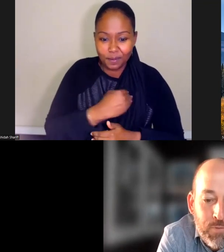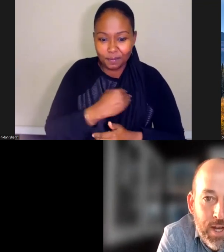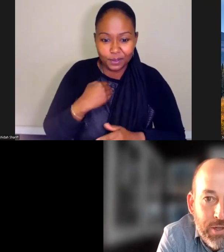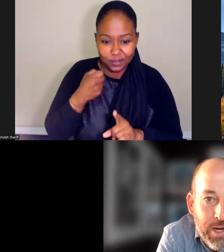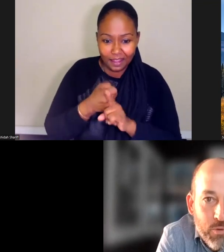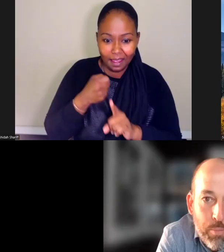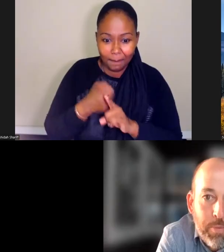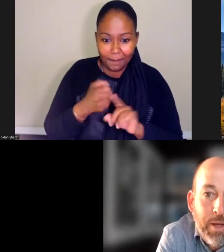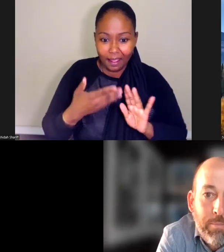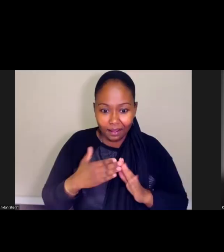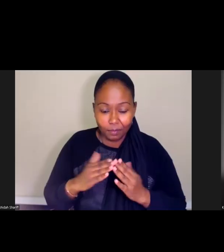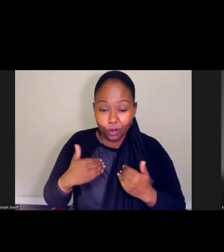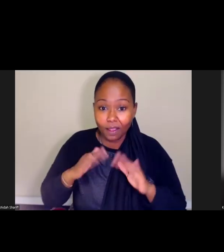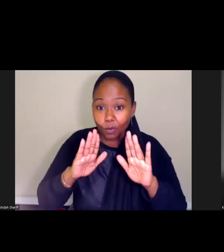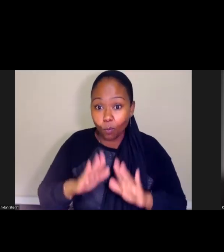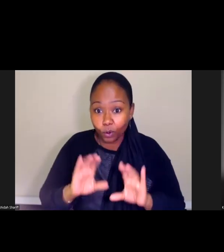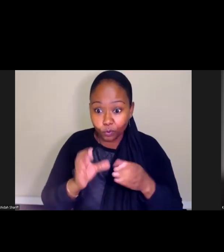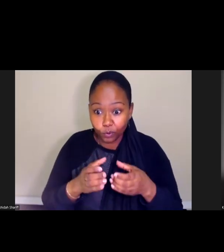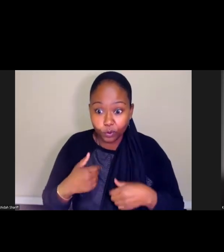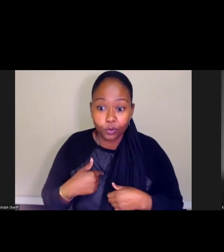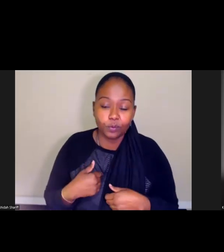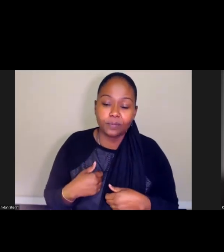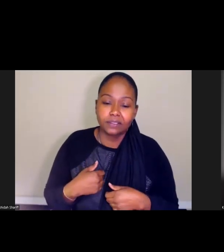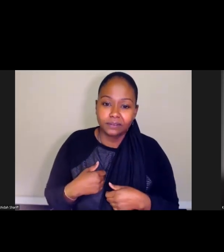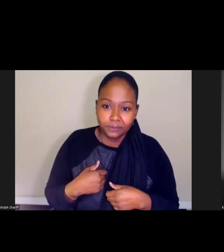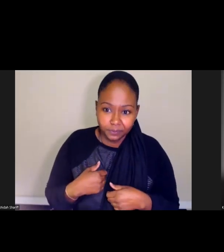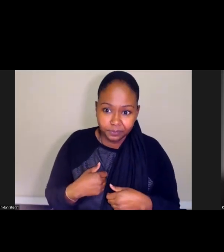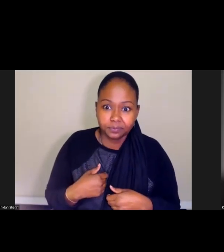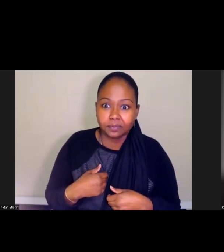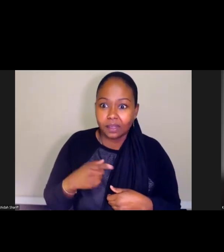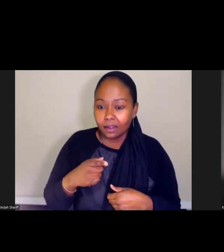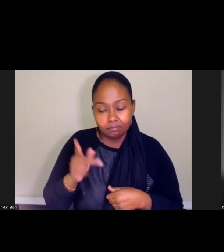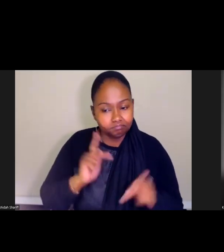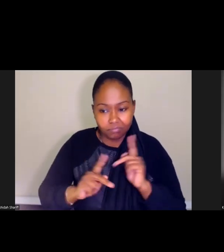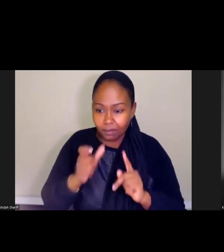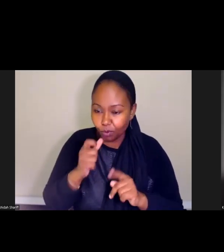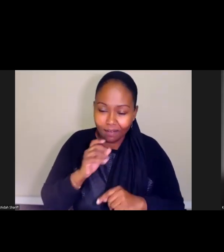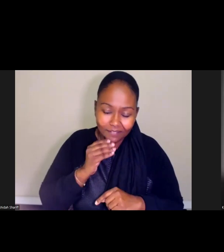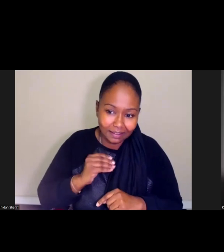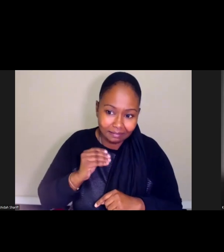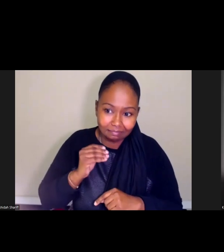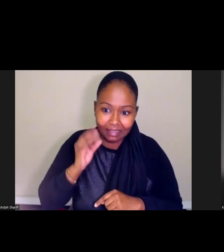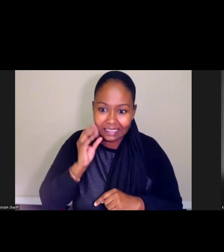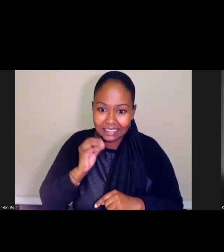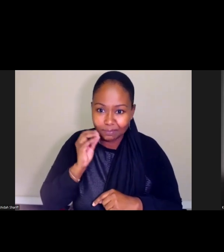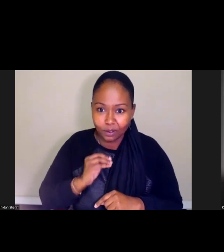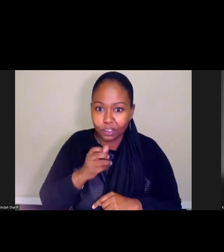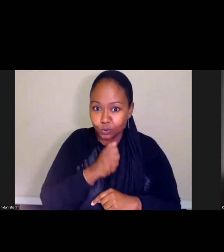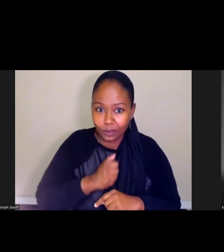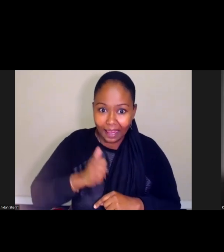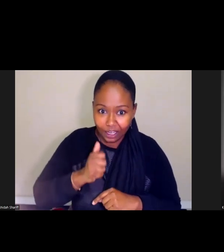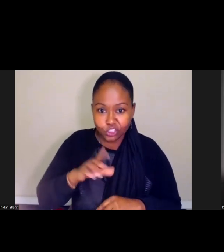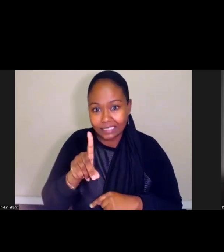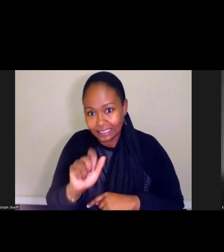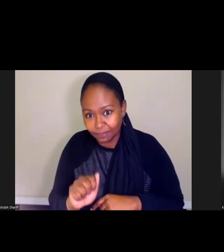We've got a great group, people who are steeped in aging and disability and health care issues, racial justice issues,